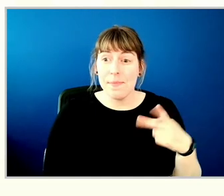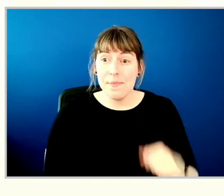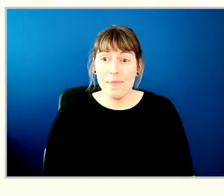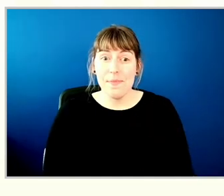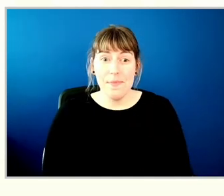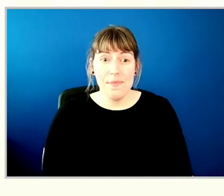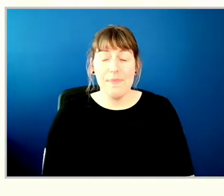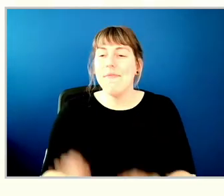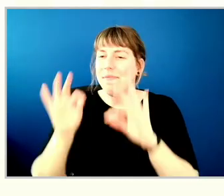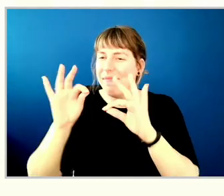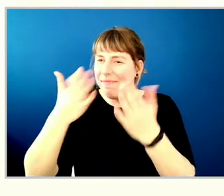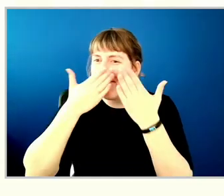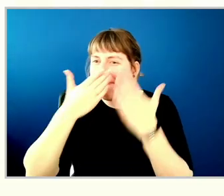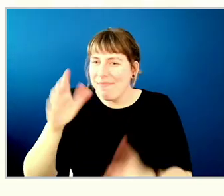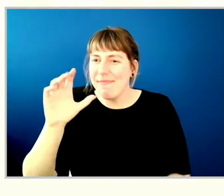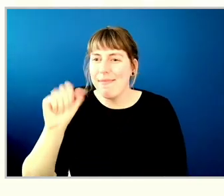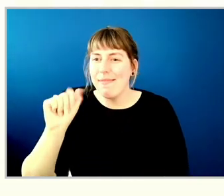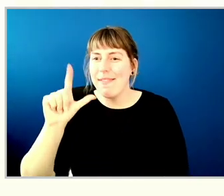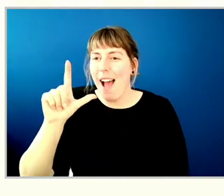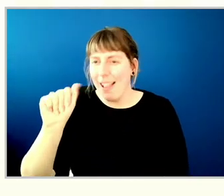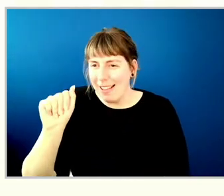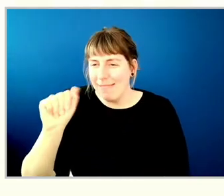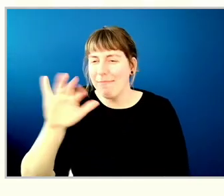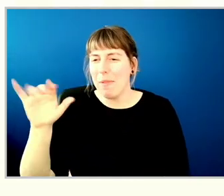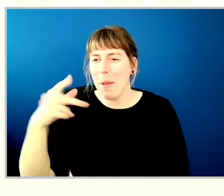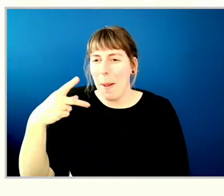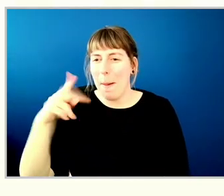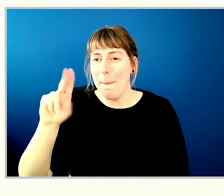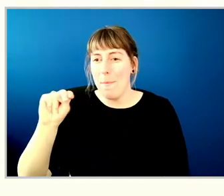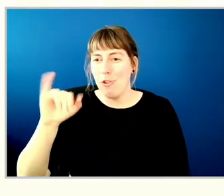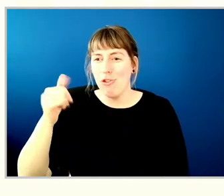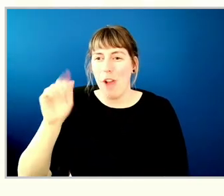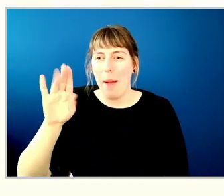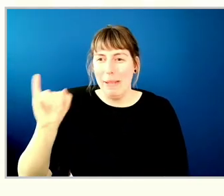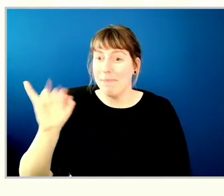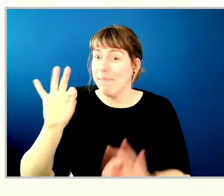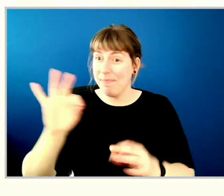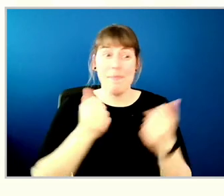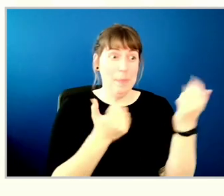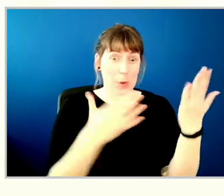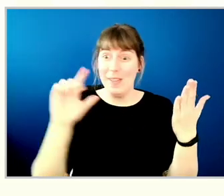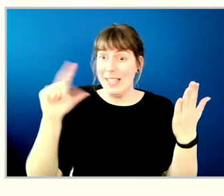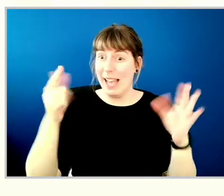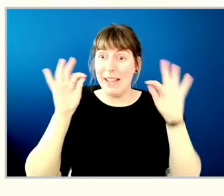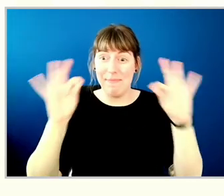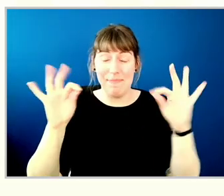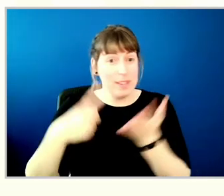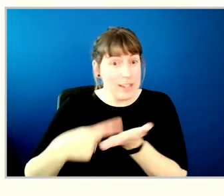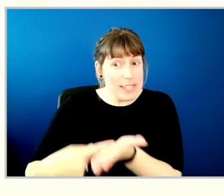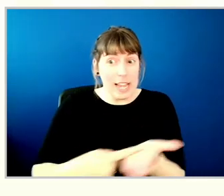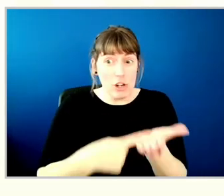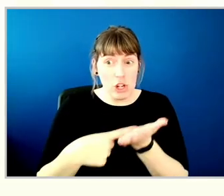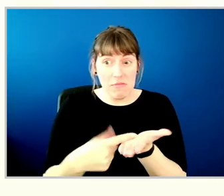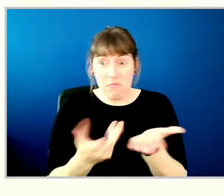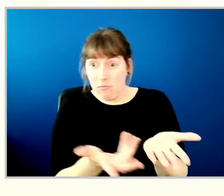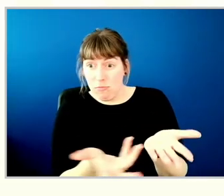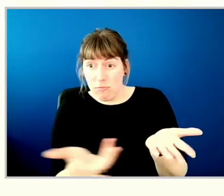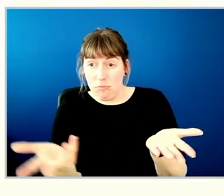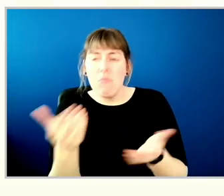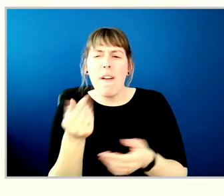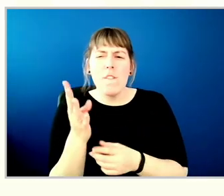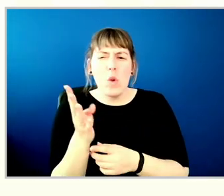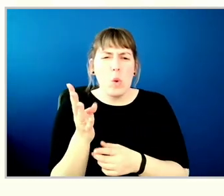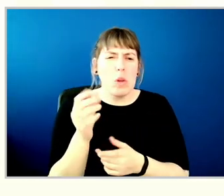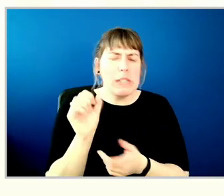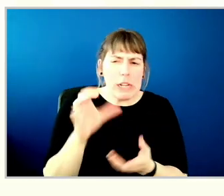Thank you, Ali Punjani. It is moved and seconded. Is there any discussion? I'm going to give you a few seconds